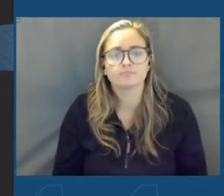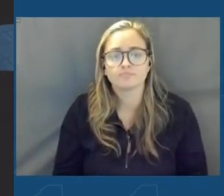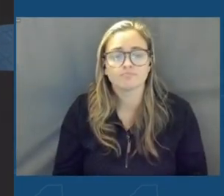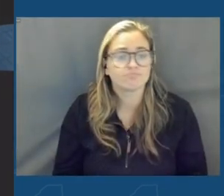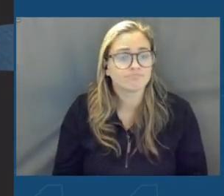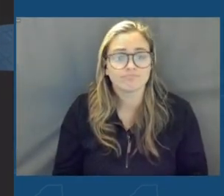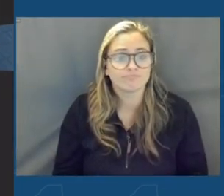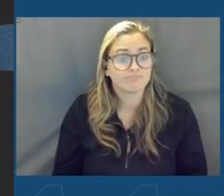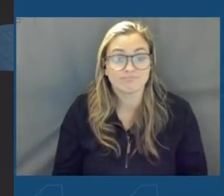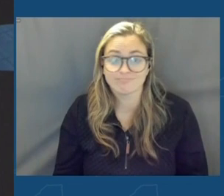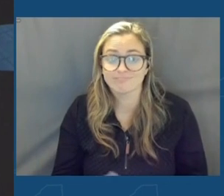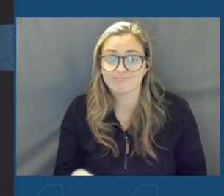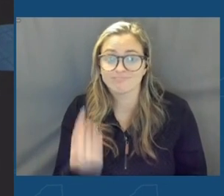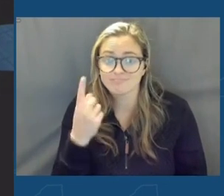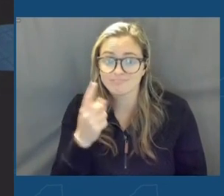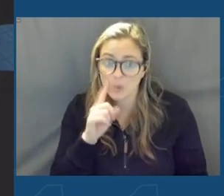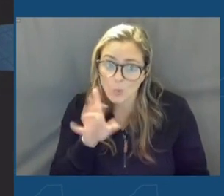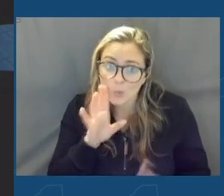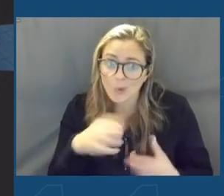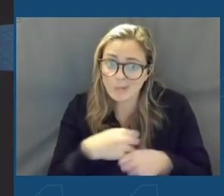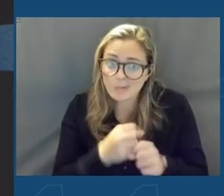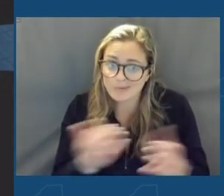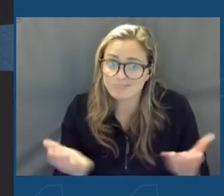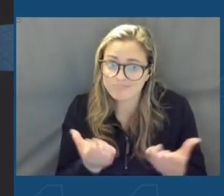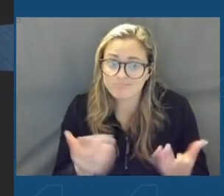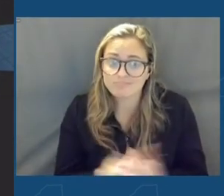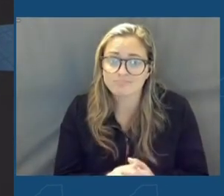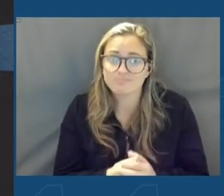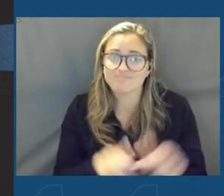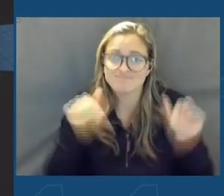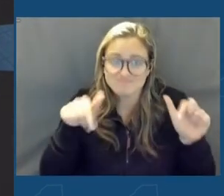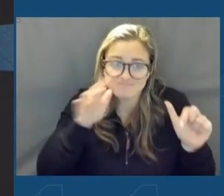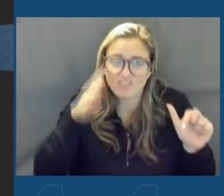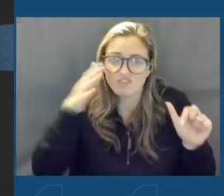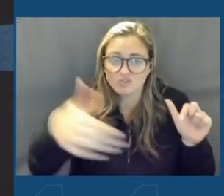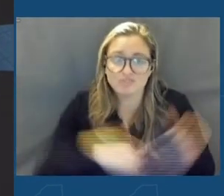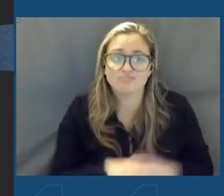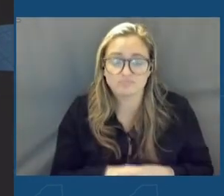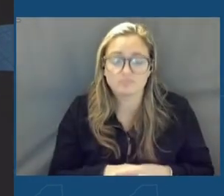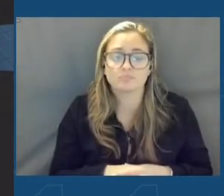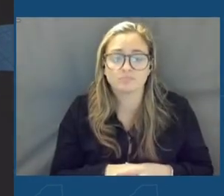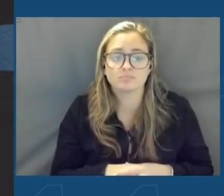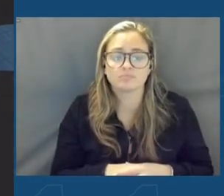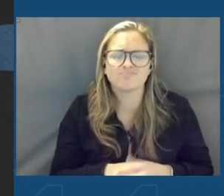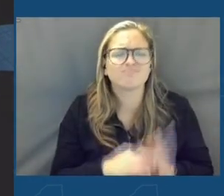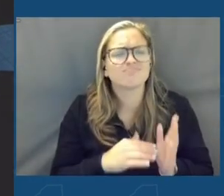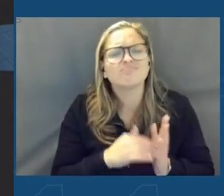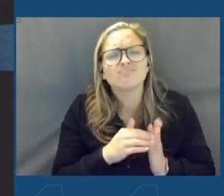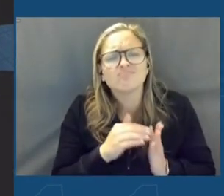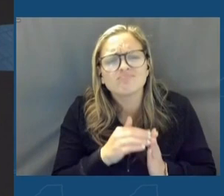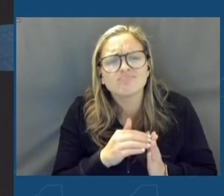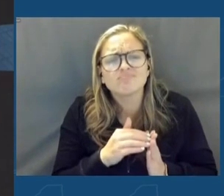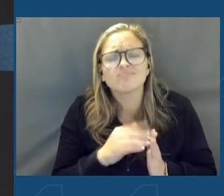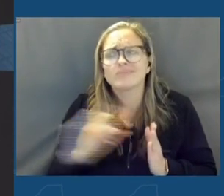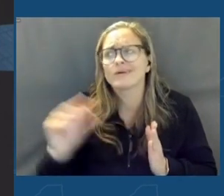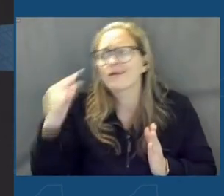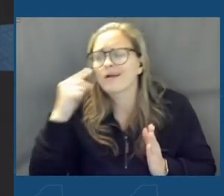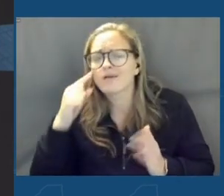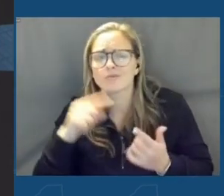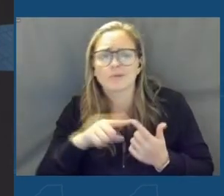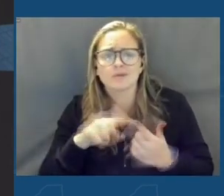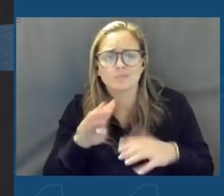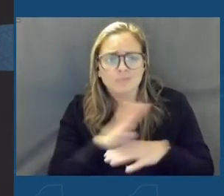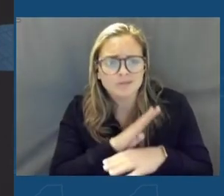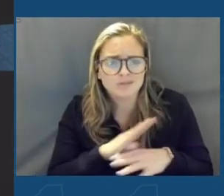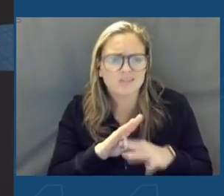mistake about it. This is the future. Too often, government, businesses, are